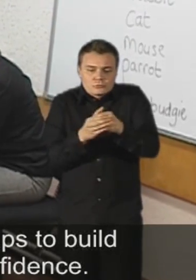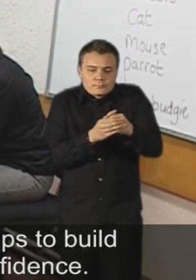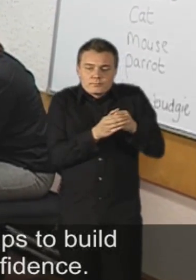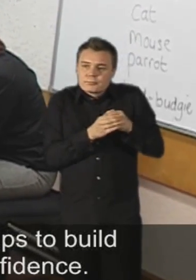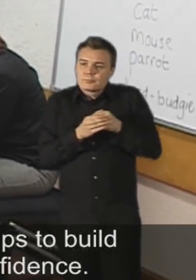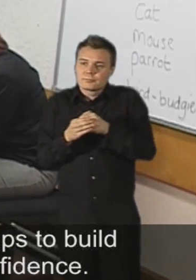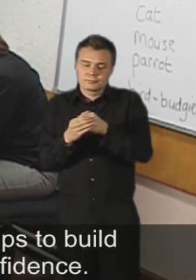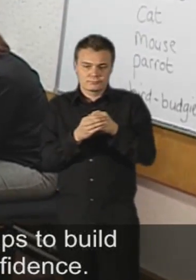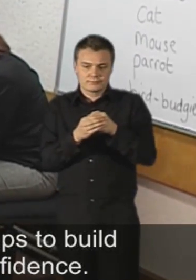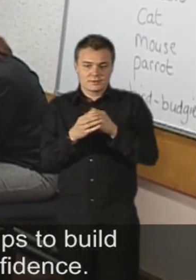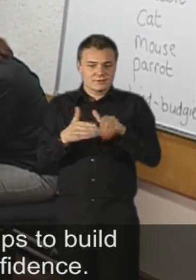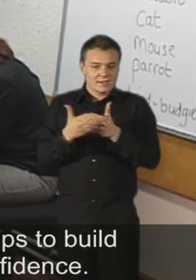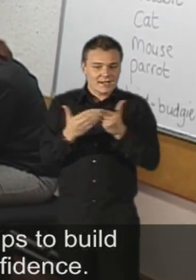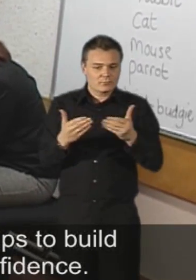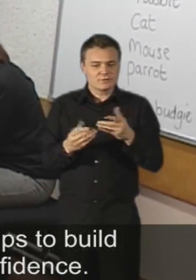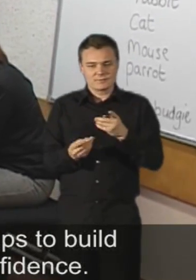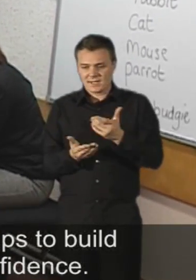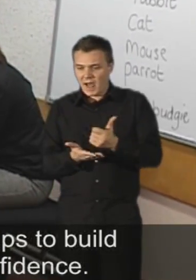and literacy skills and confidence.